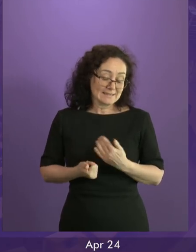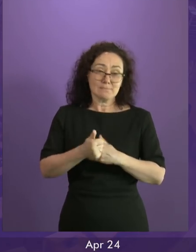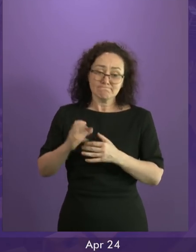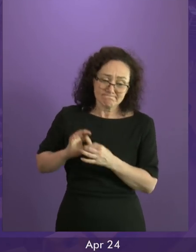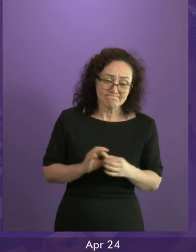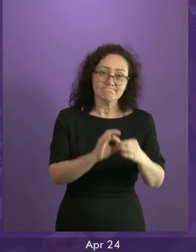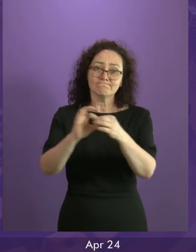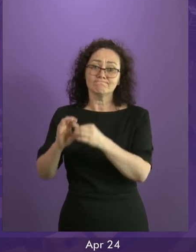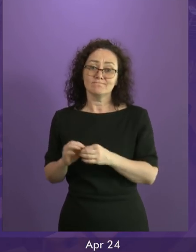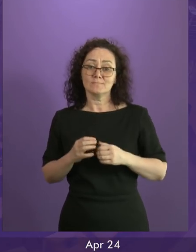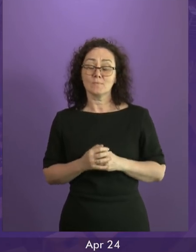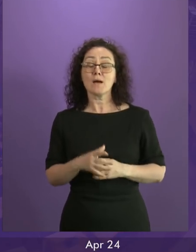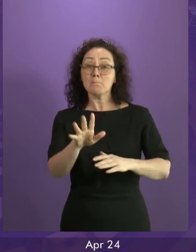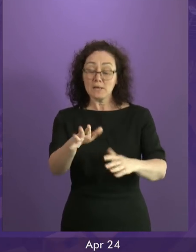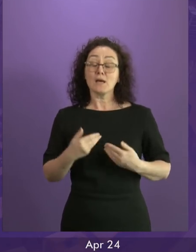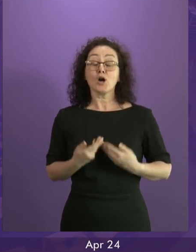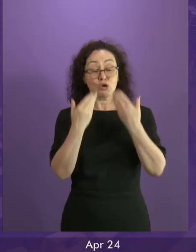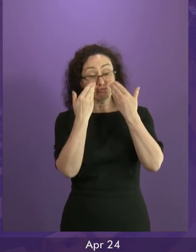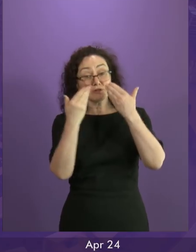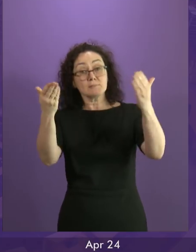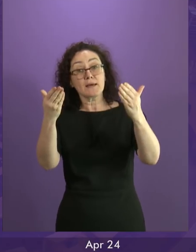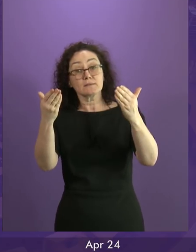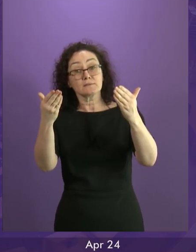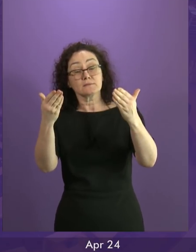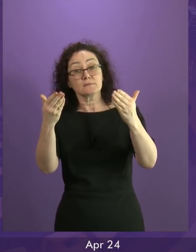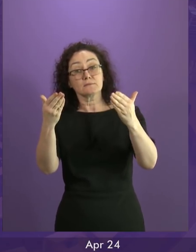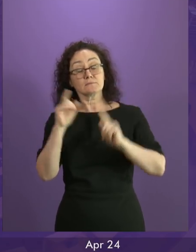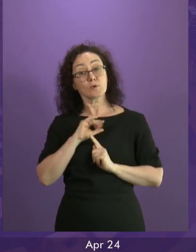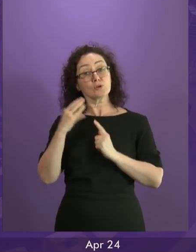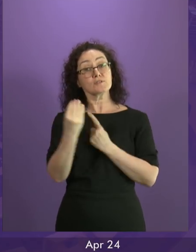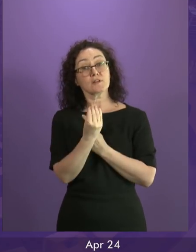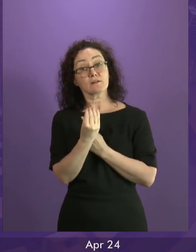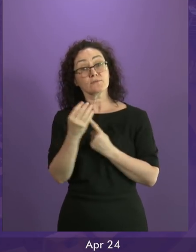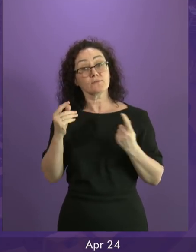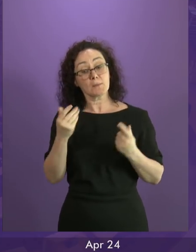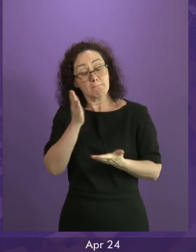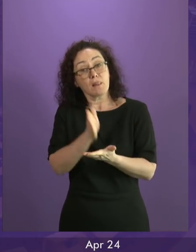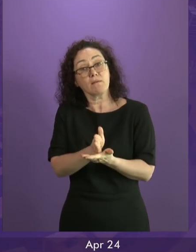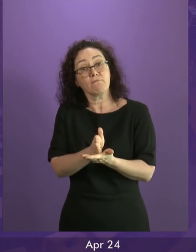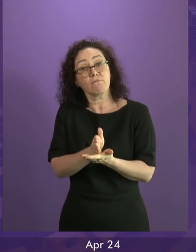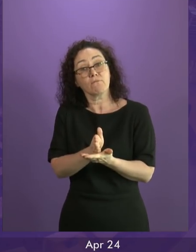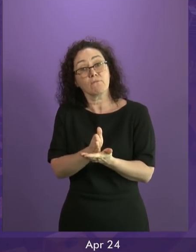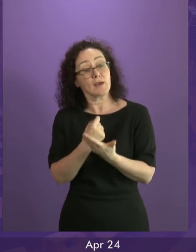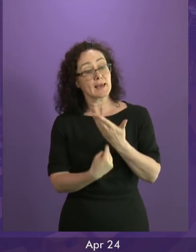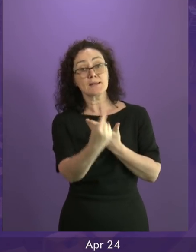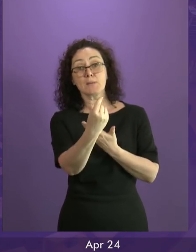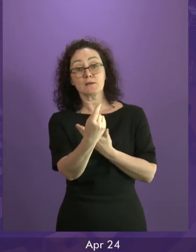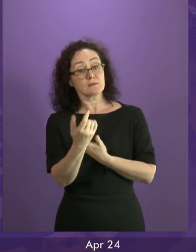independence is not the right way of fixing what is broken about our current system. If that's not their view then,